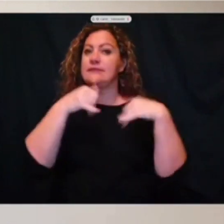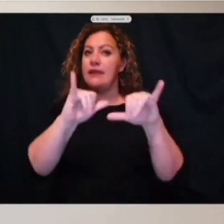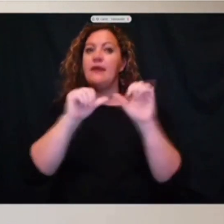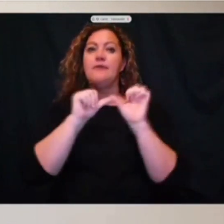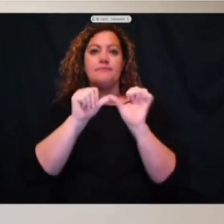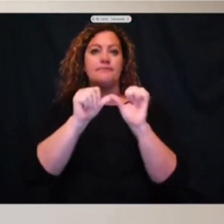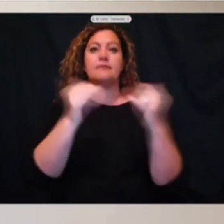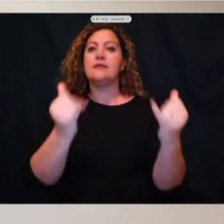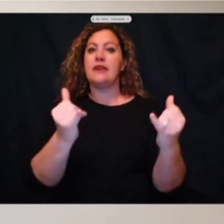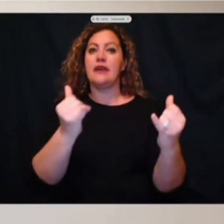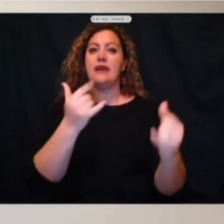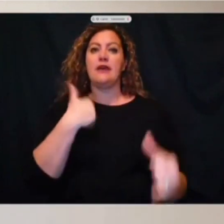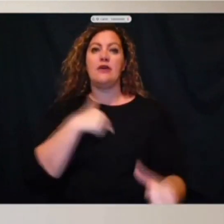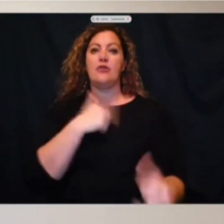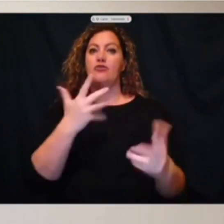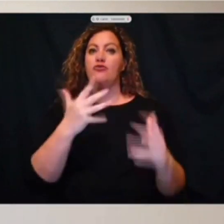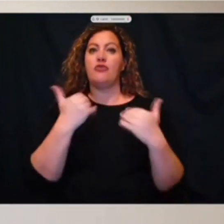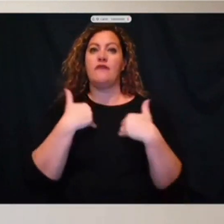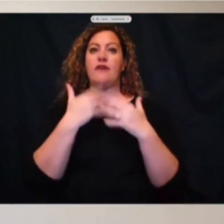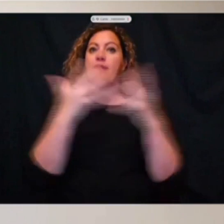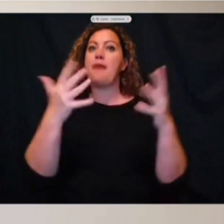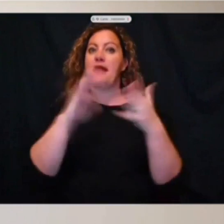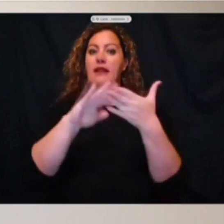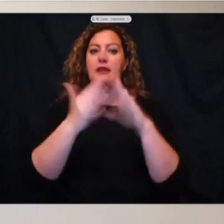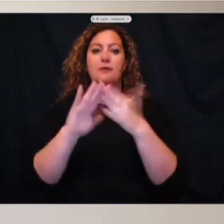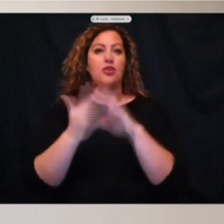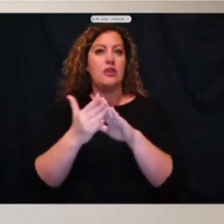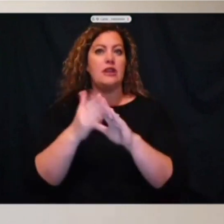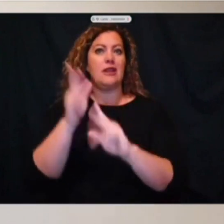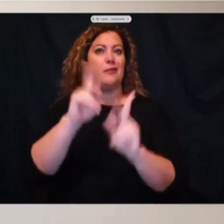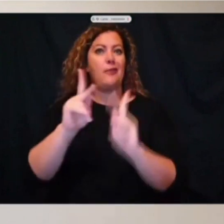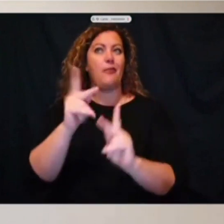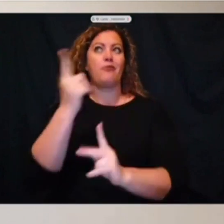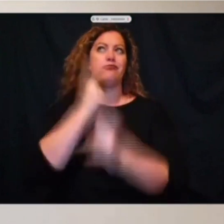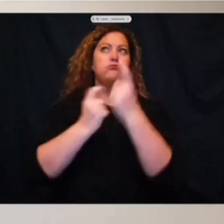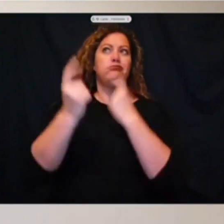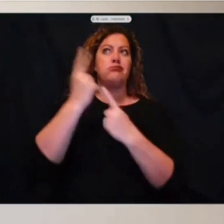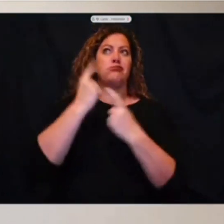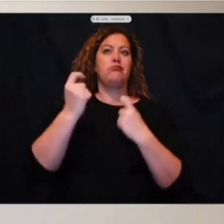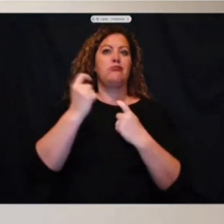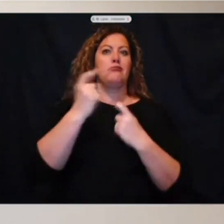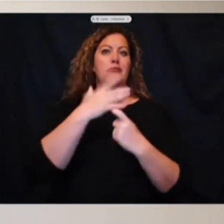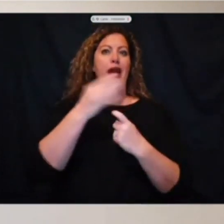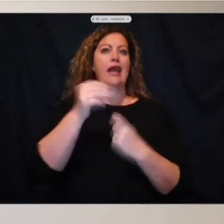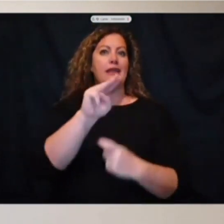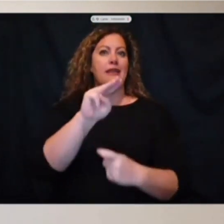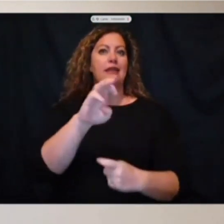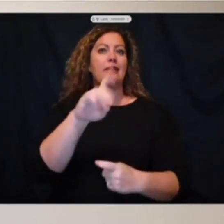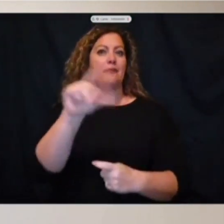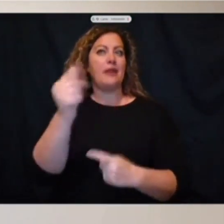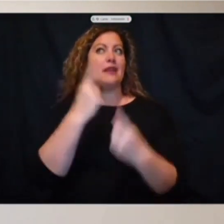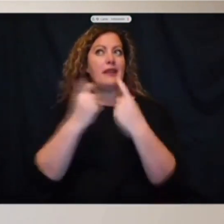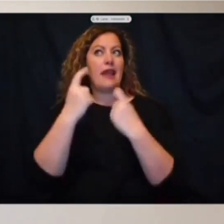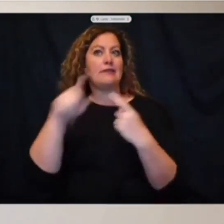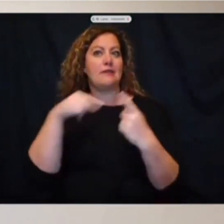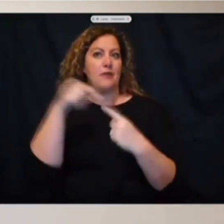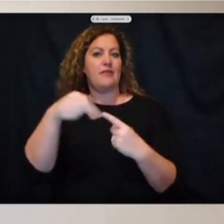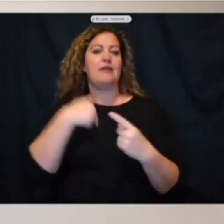We've received numerous questions from the community members and media partners on the shootings, so I want to provide as much information as I can for you today.